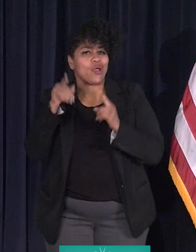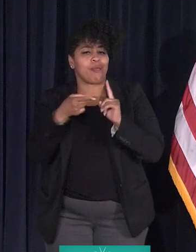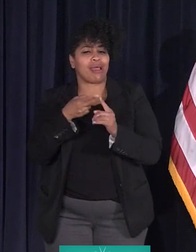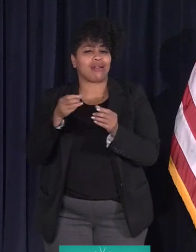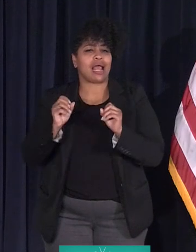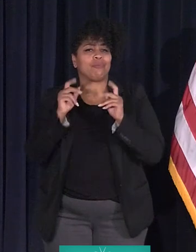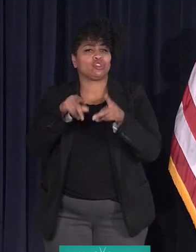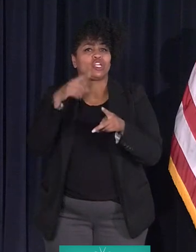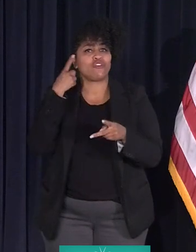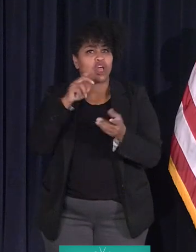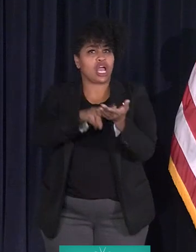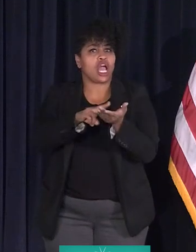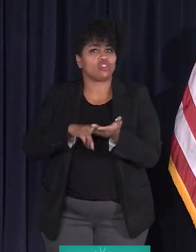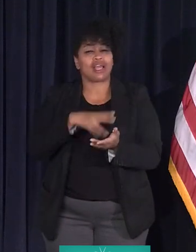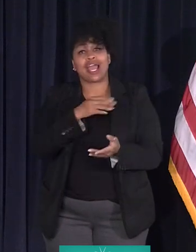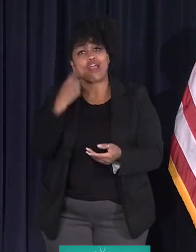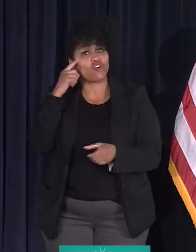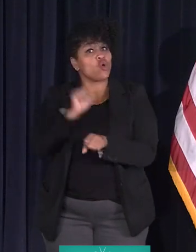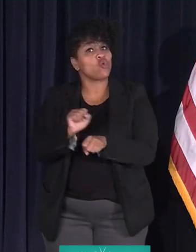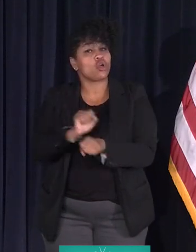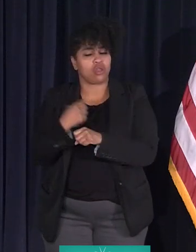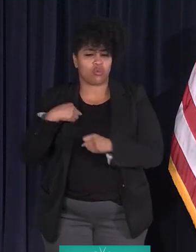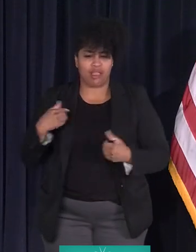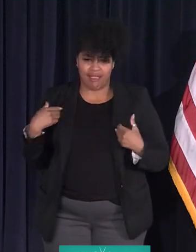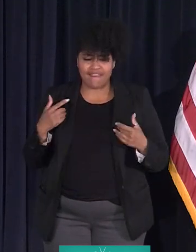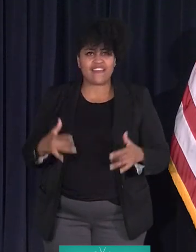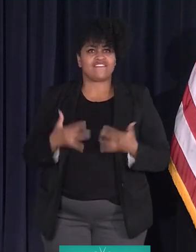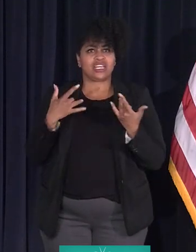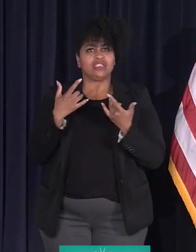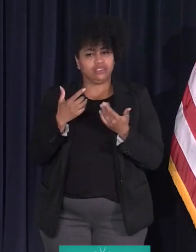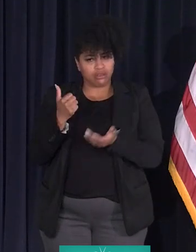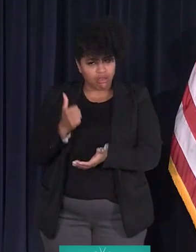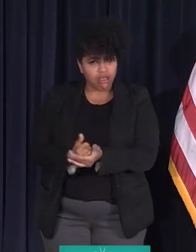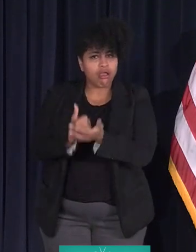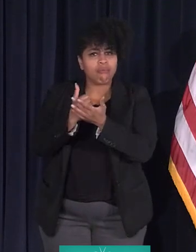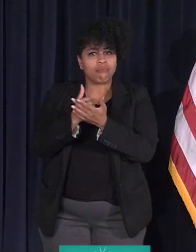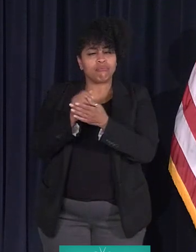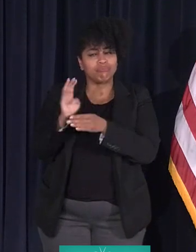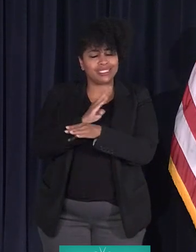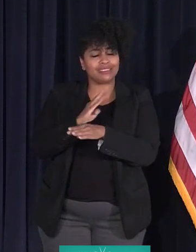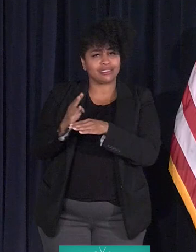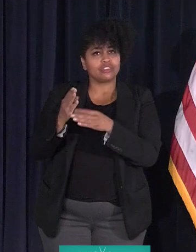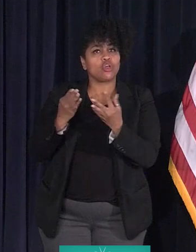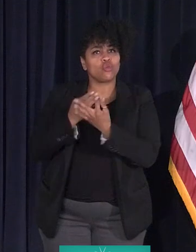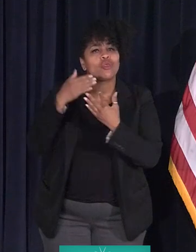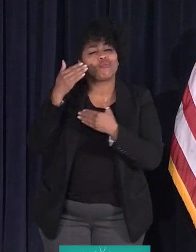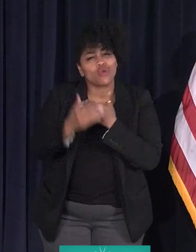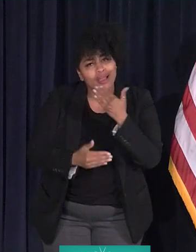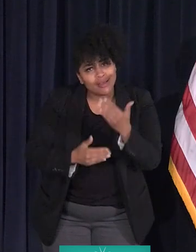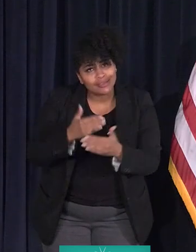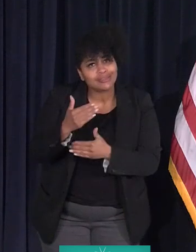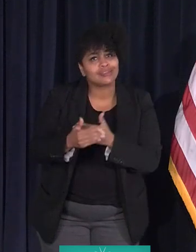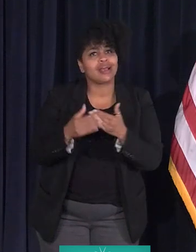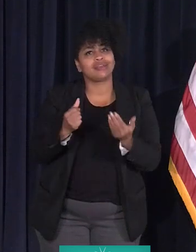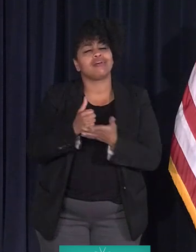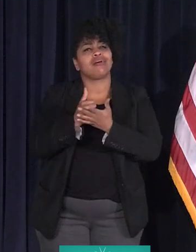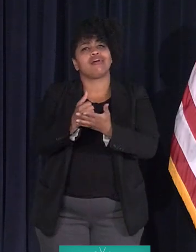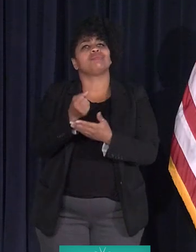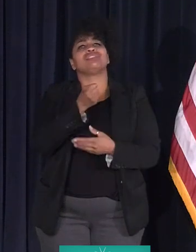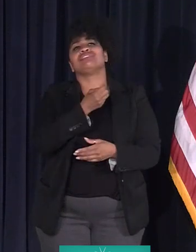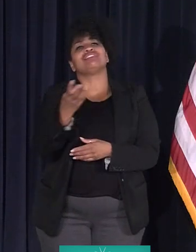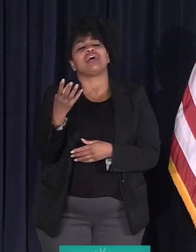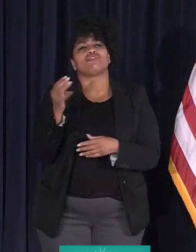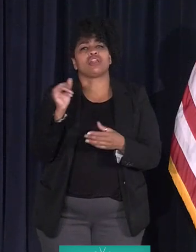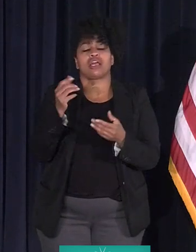and for work. We hold events to walk businesses through the process and have even held several business calls to encourage